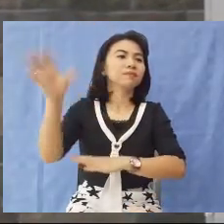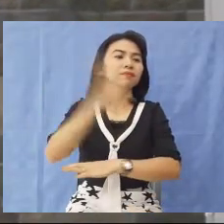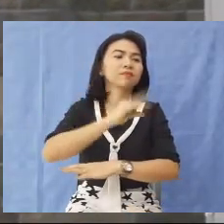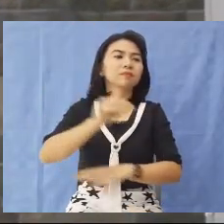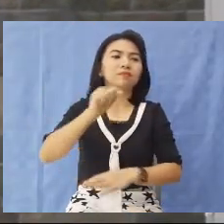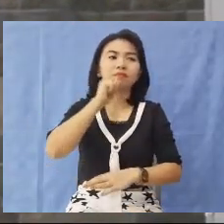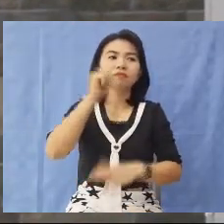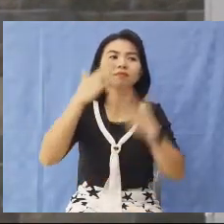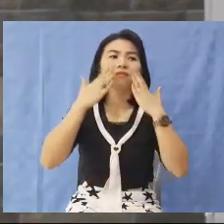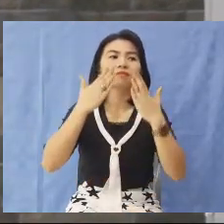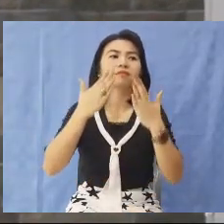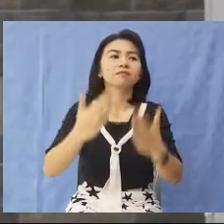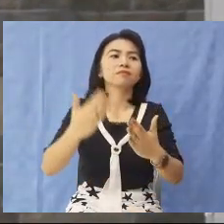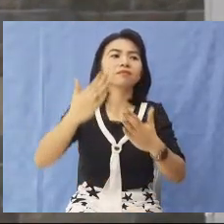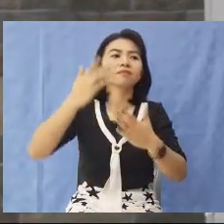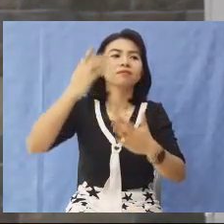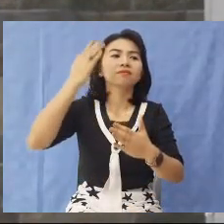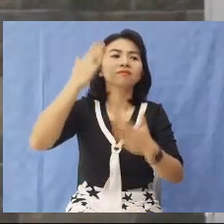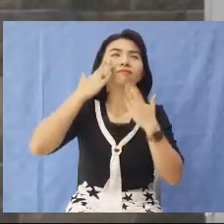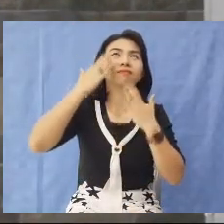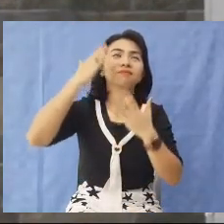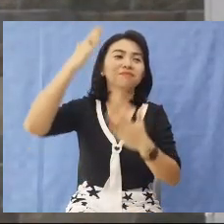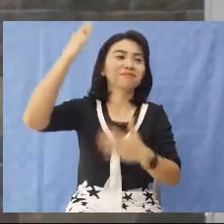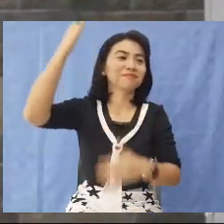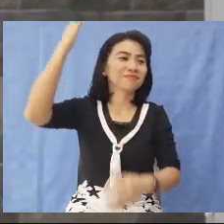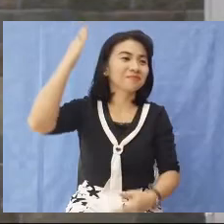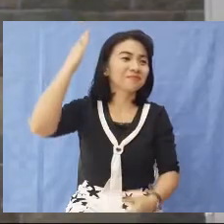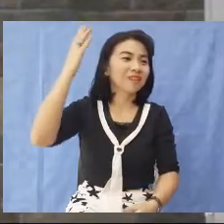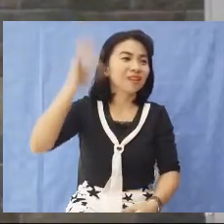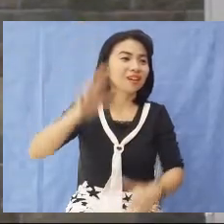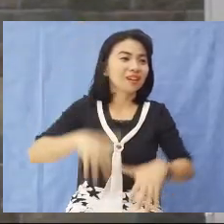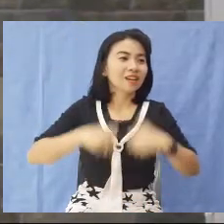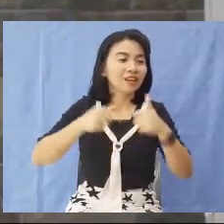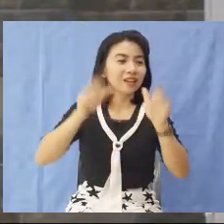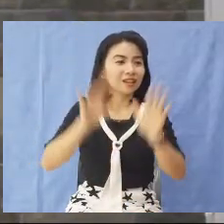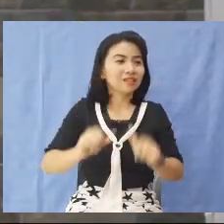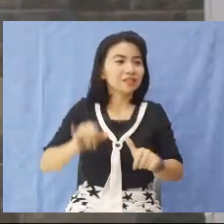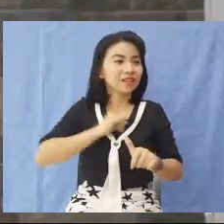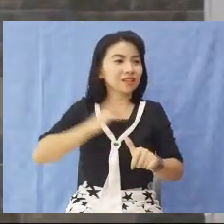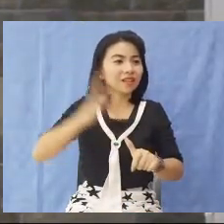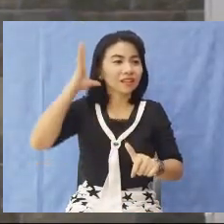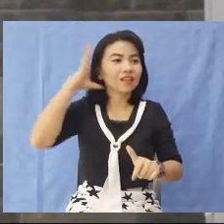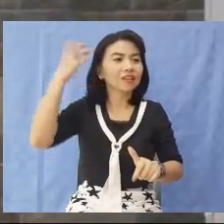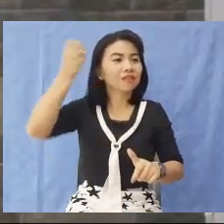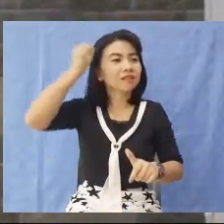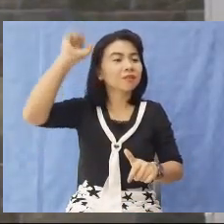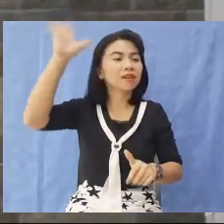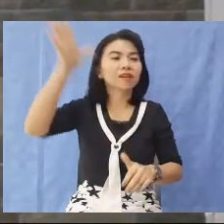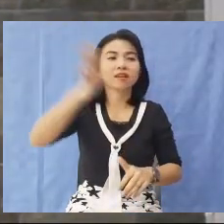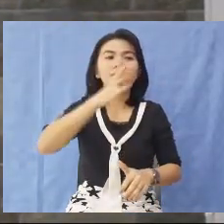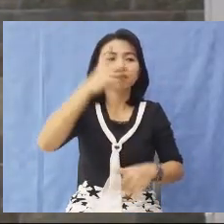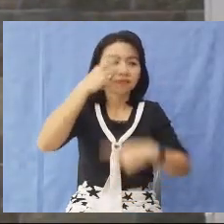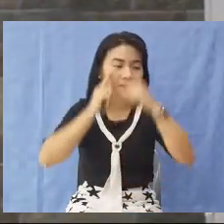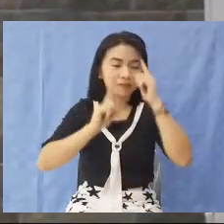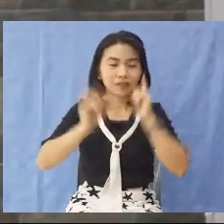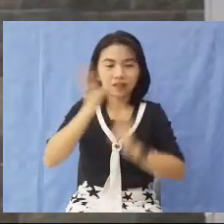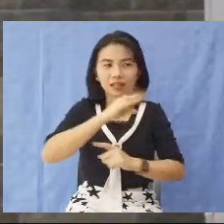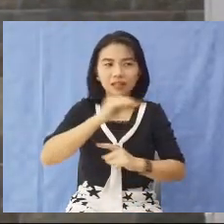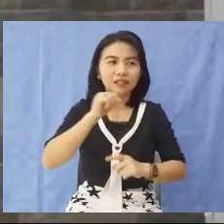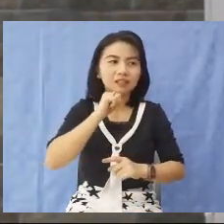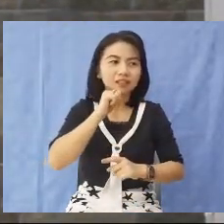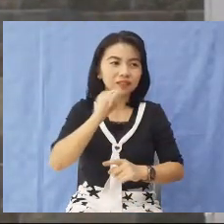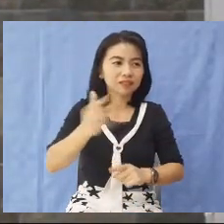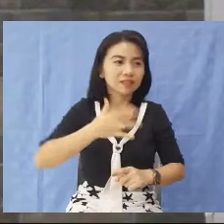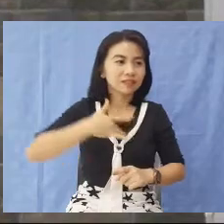the cross and not say thank you? How could I hear his mother cry